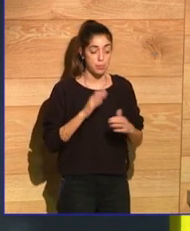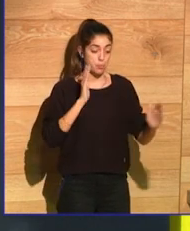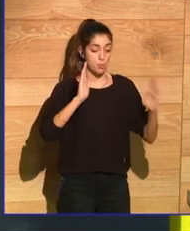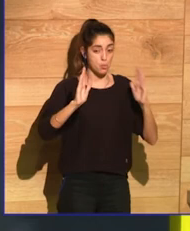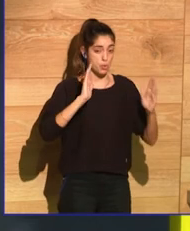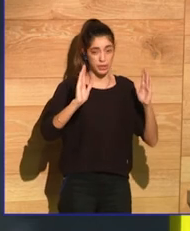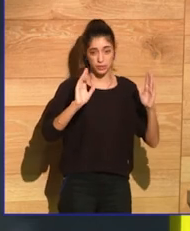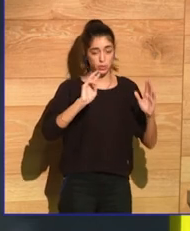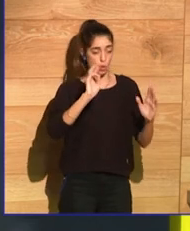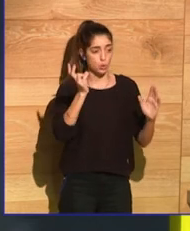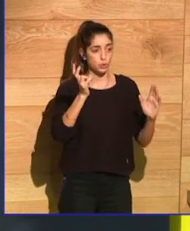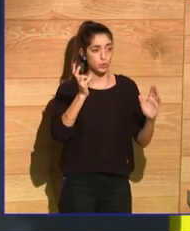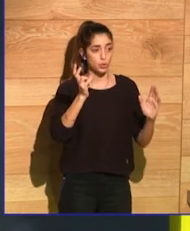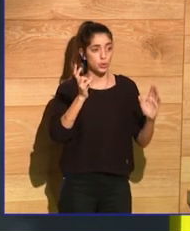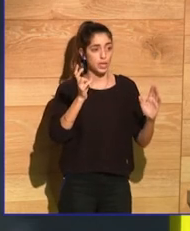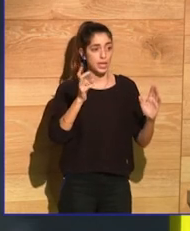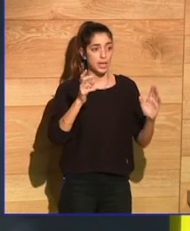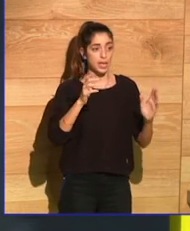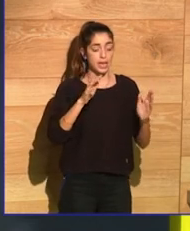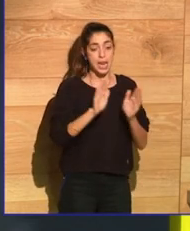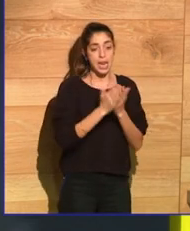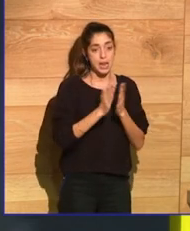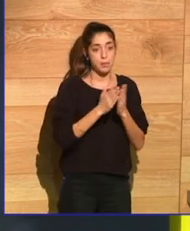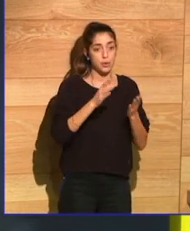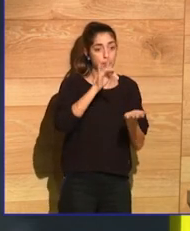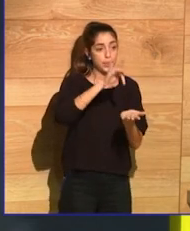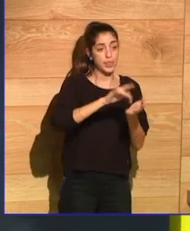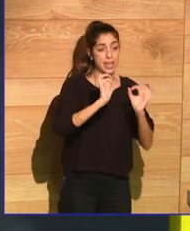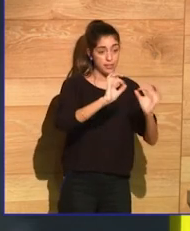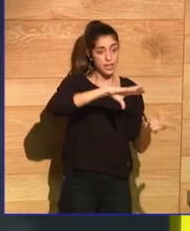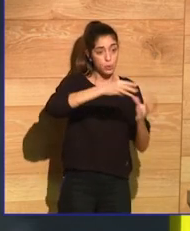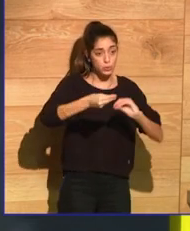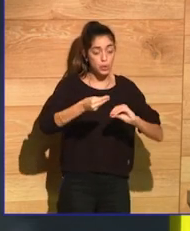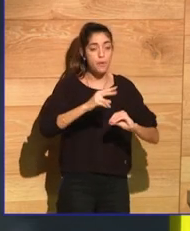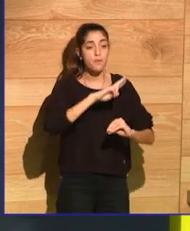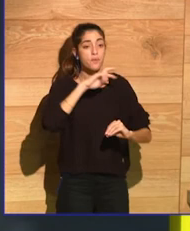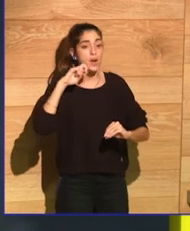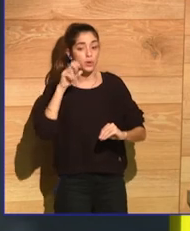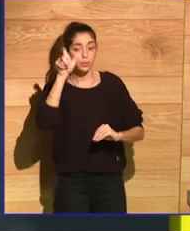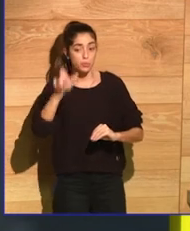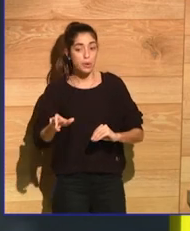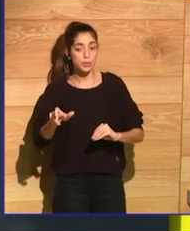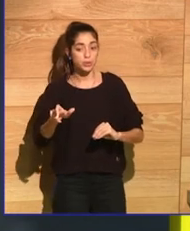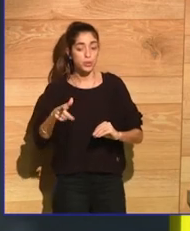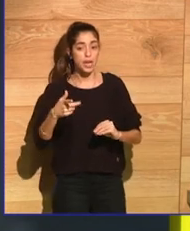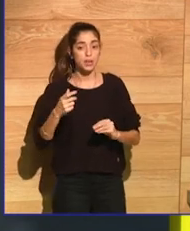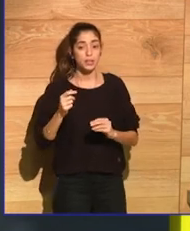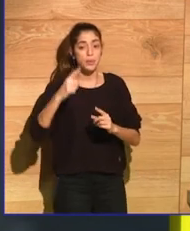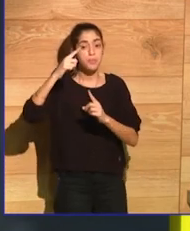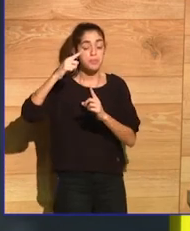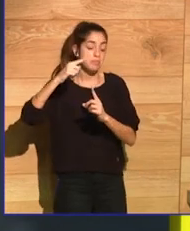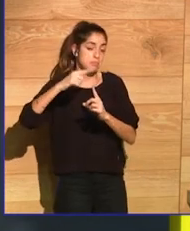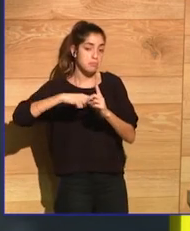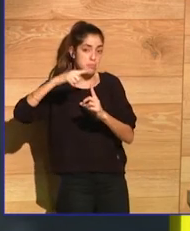There's another moment in Adjustment Day where you say the measure of a man is not what he does for